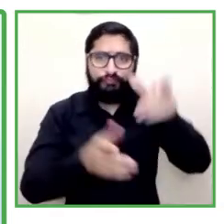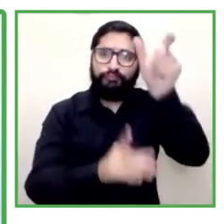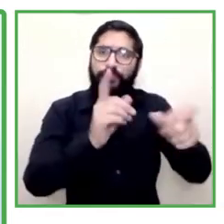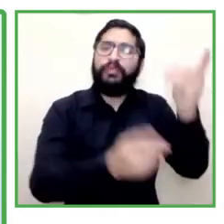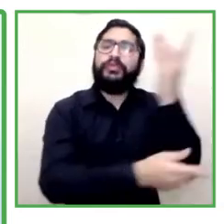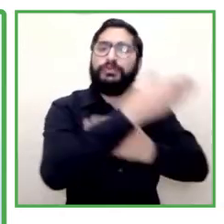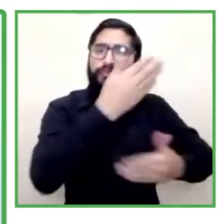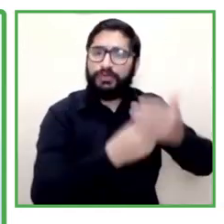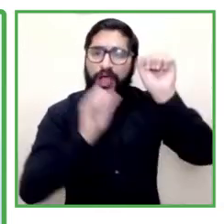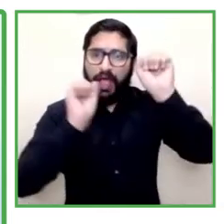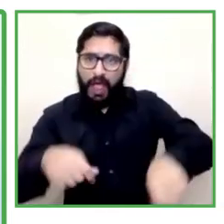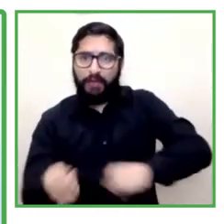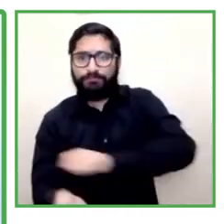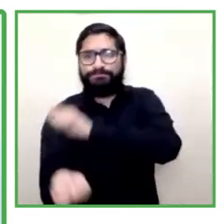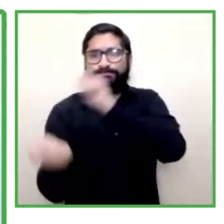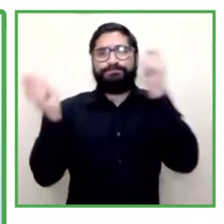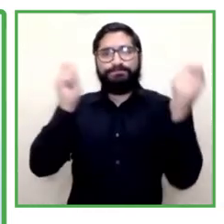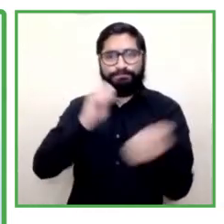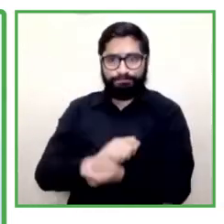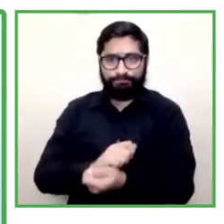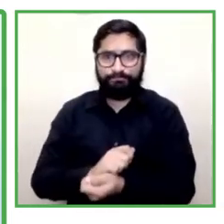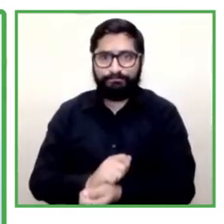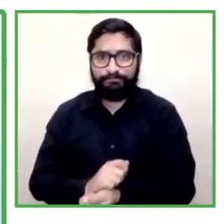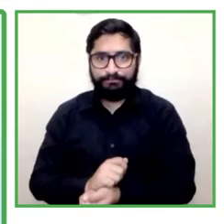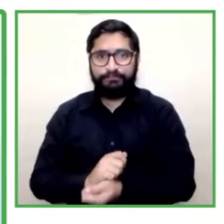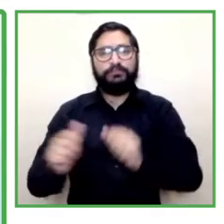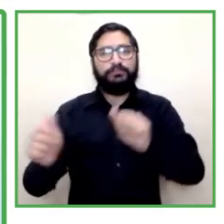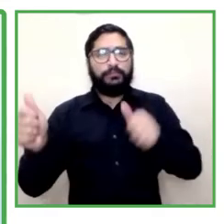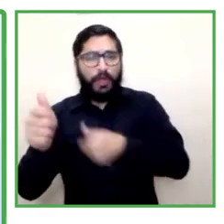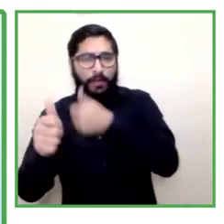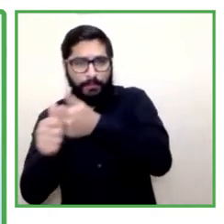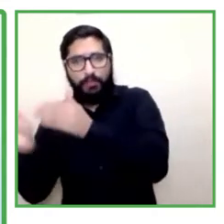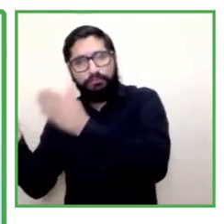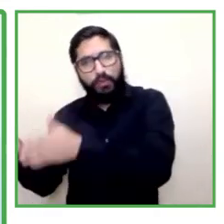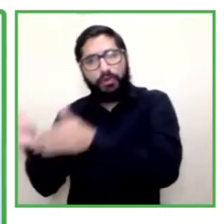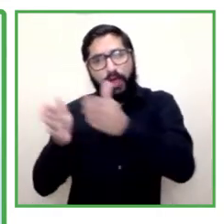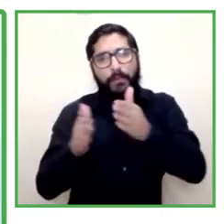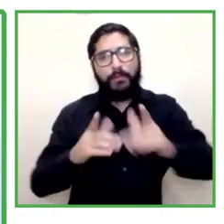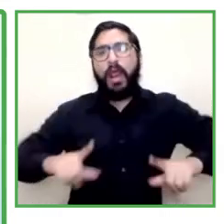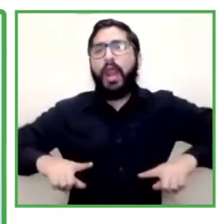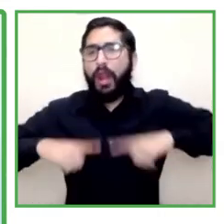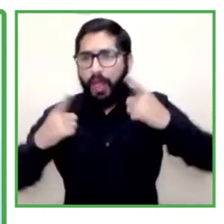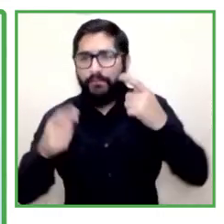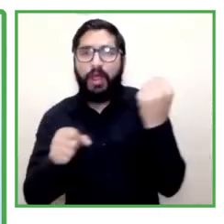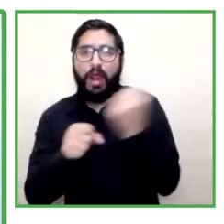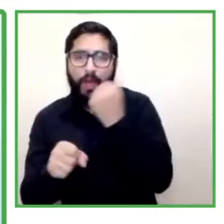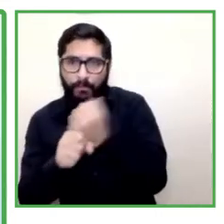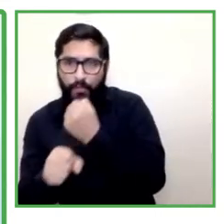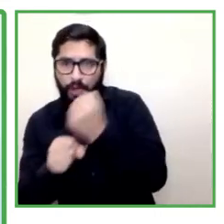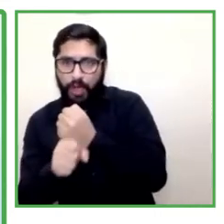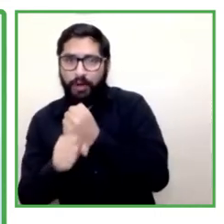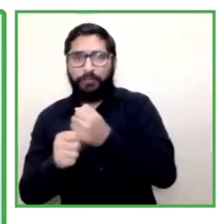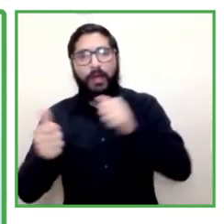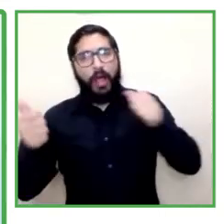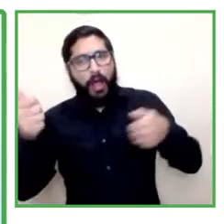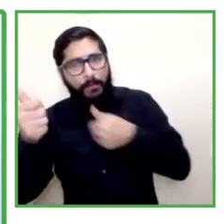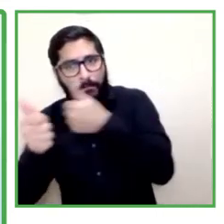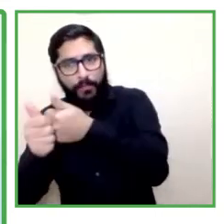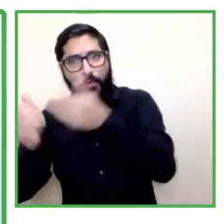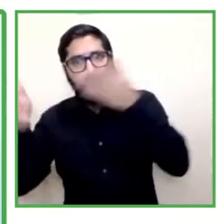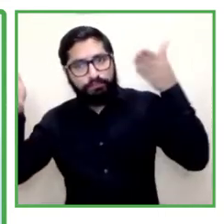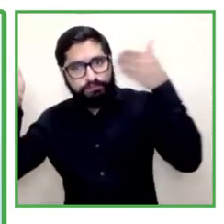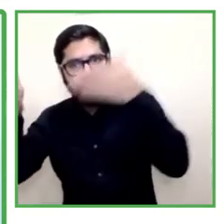also following following them up in there once they obtain a job with support from the team along with specialized